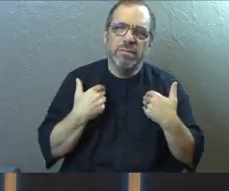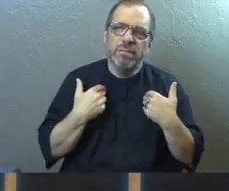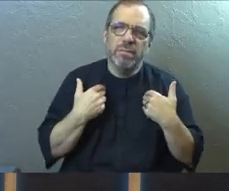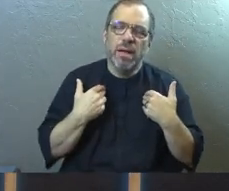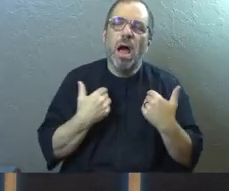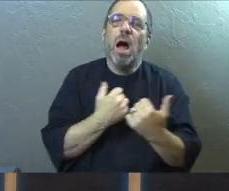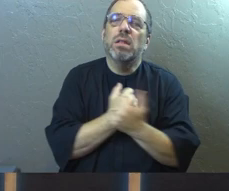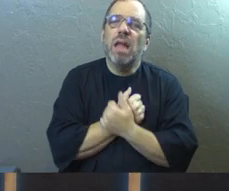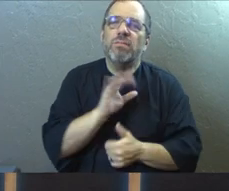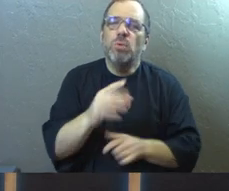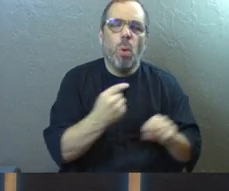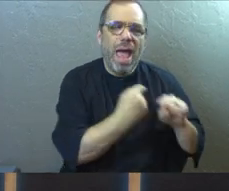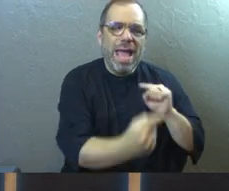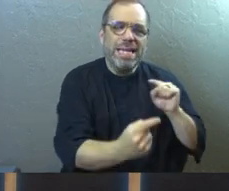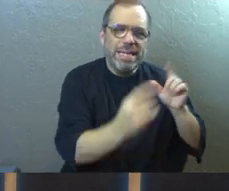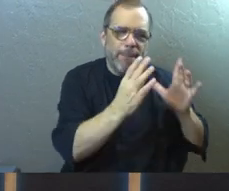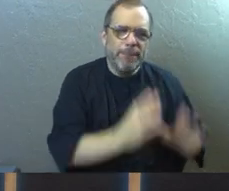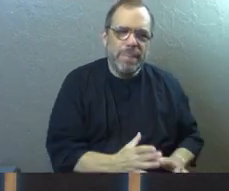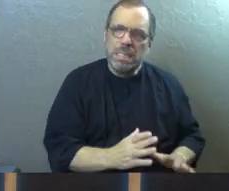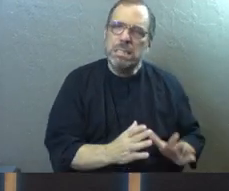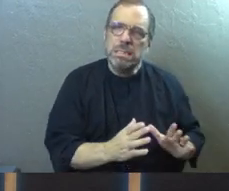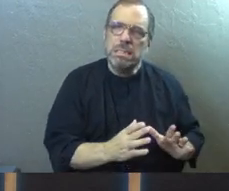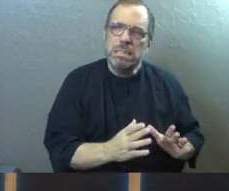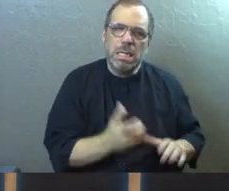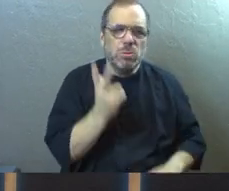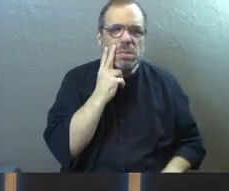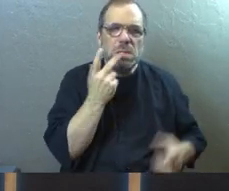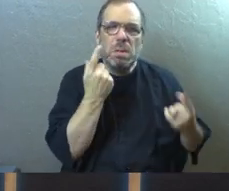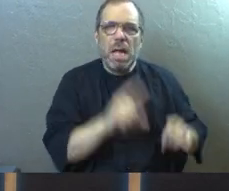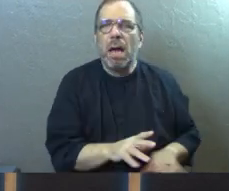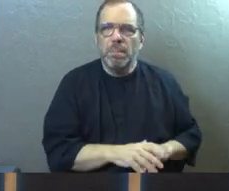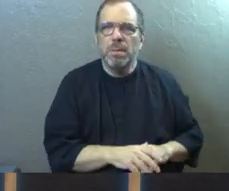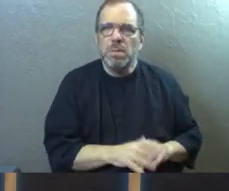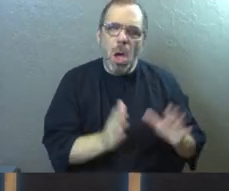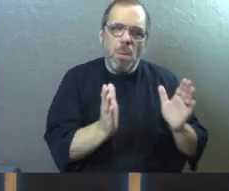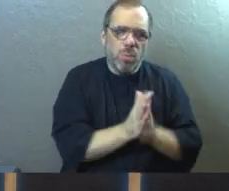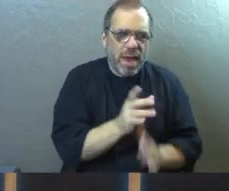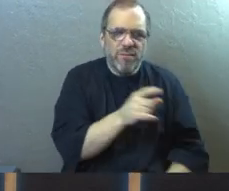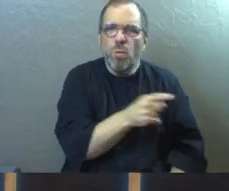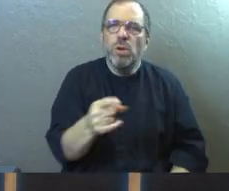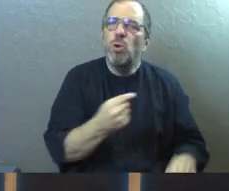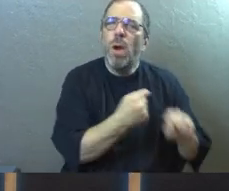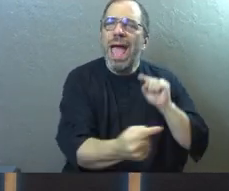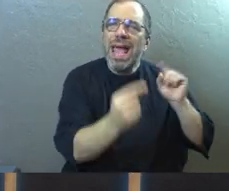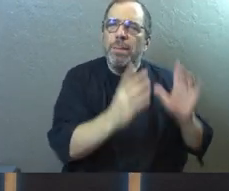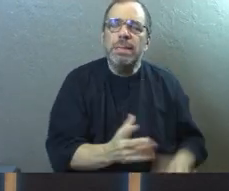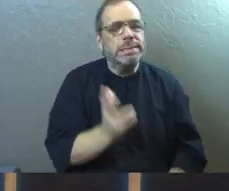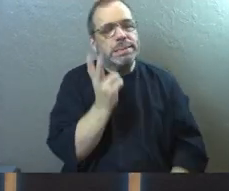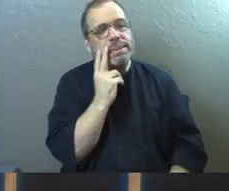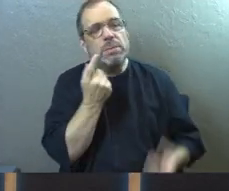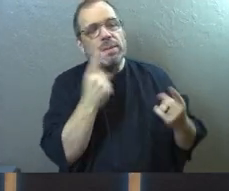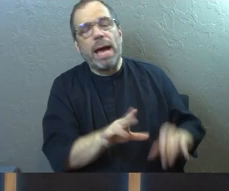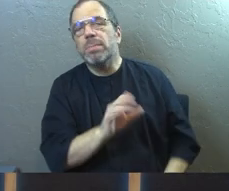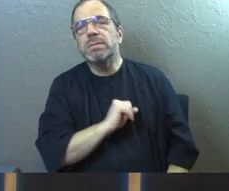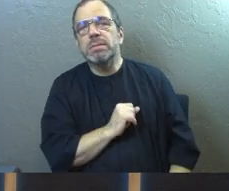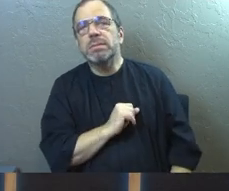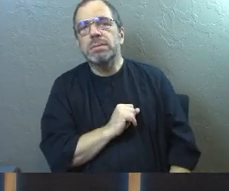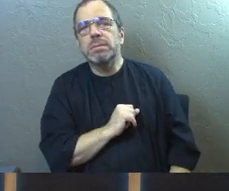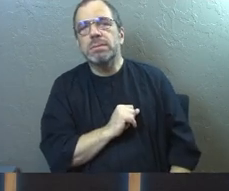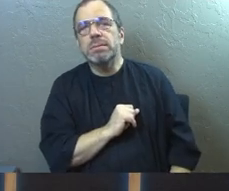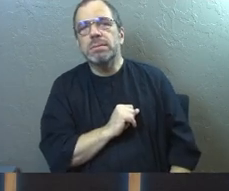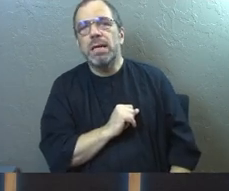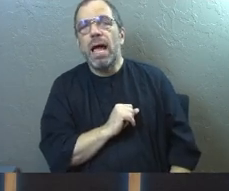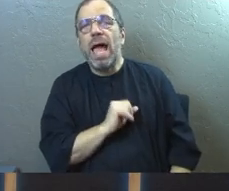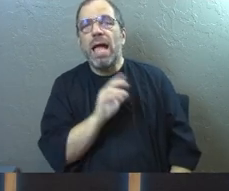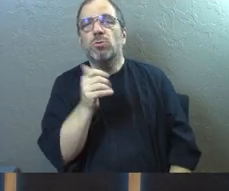You go love your enemies. And you see what happens. You go pray for them and see what happens. And